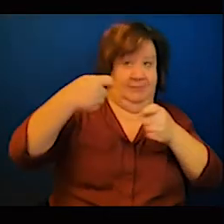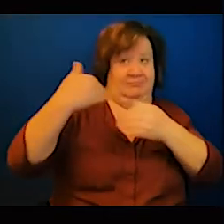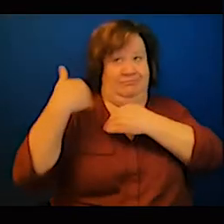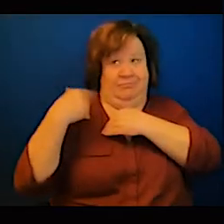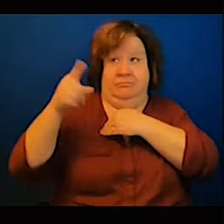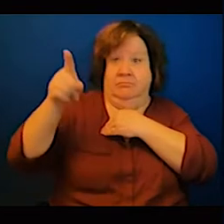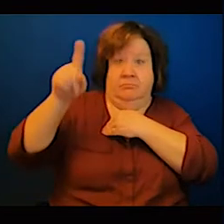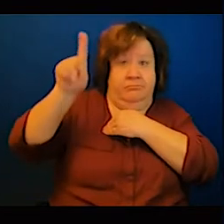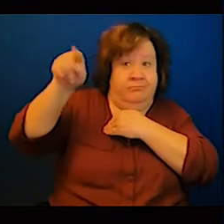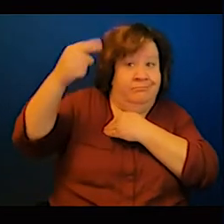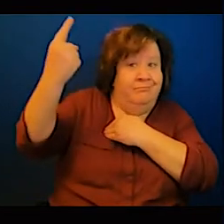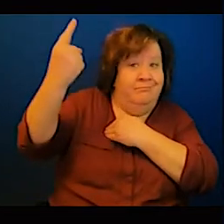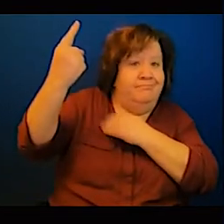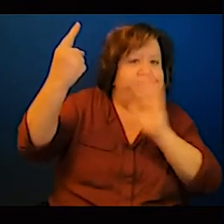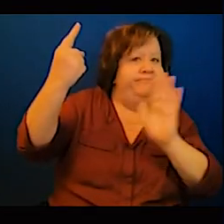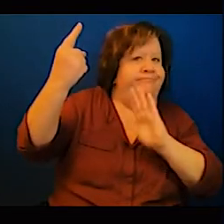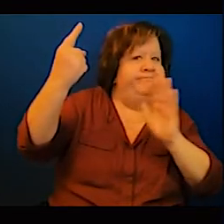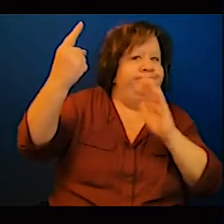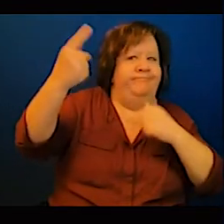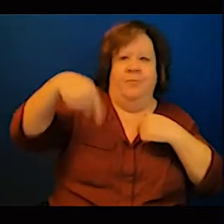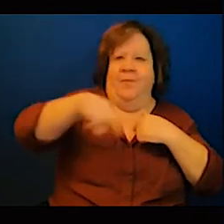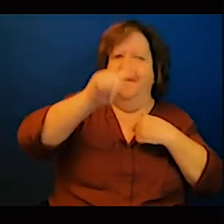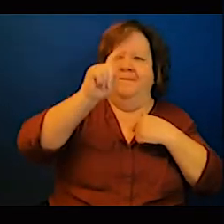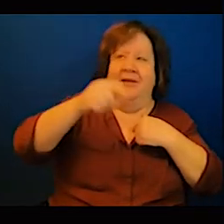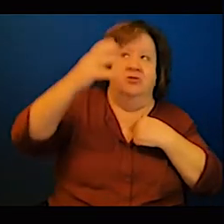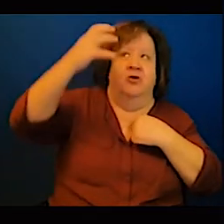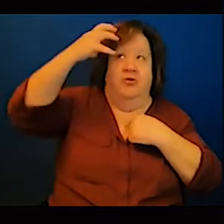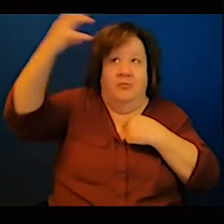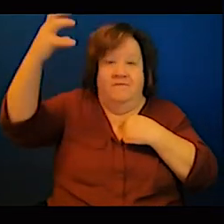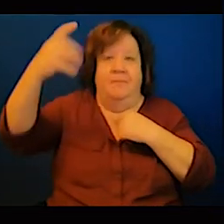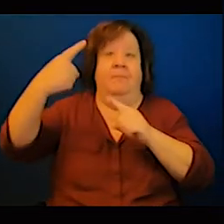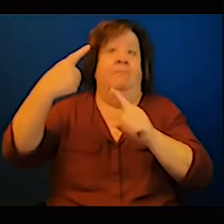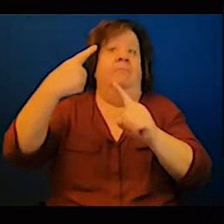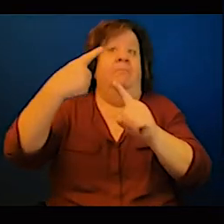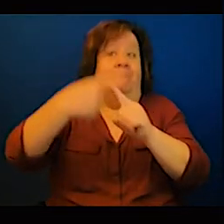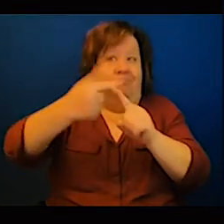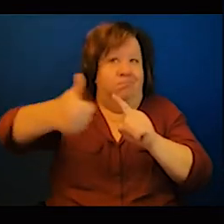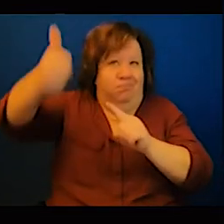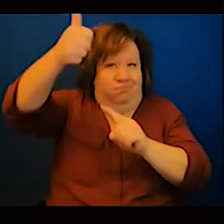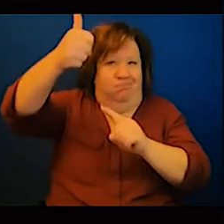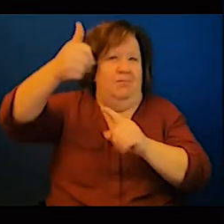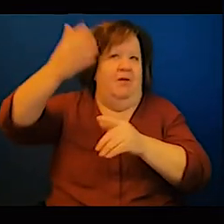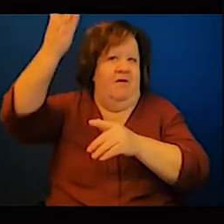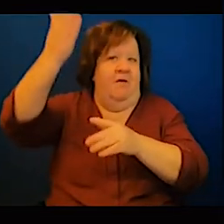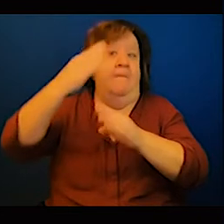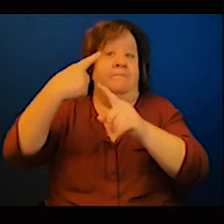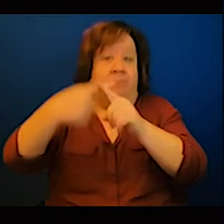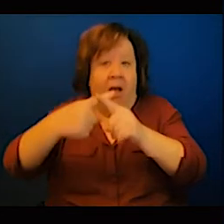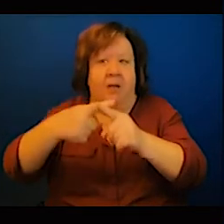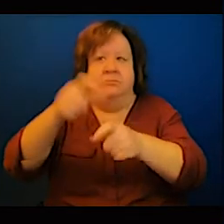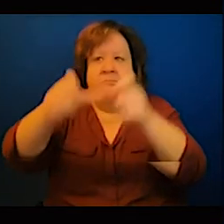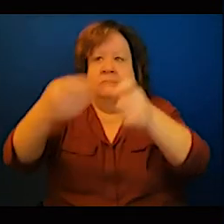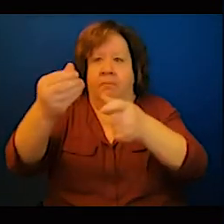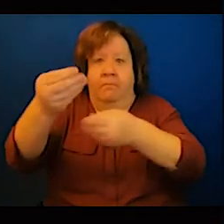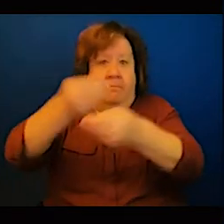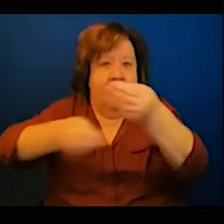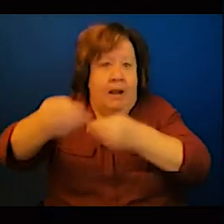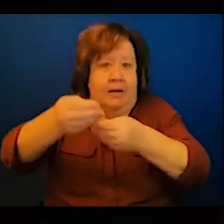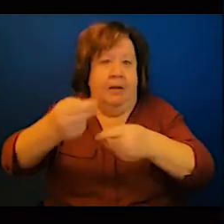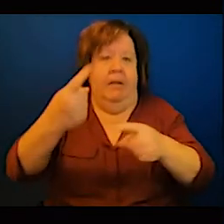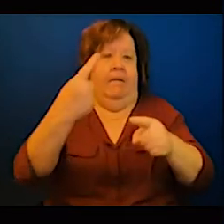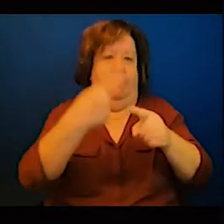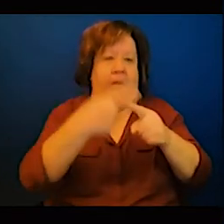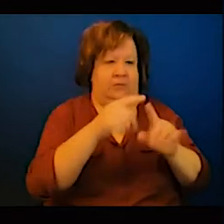risks. And also plan on how to move on amid this COVID-19